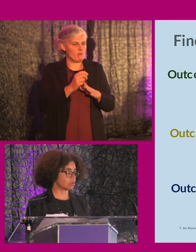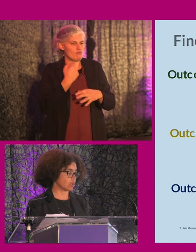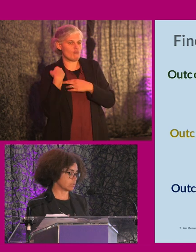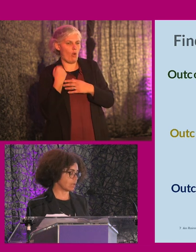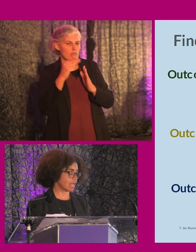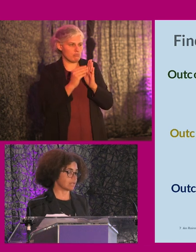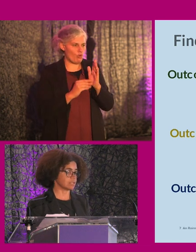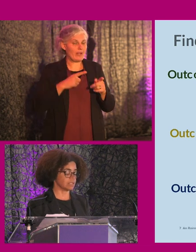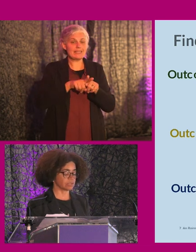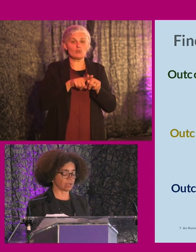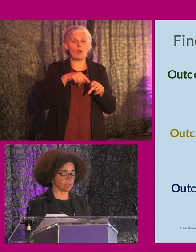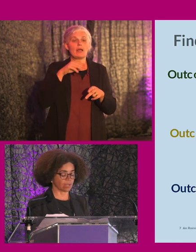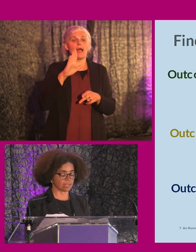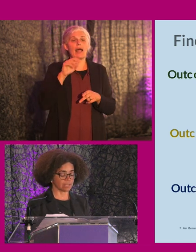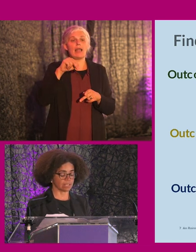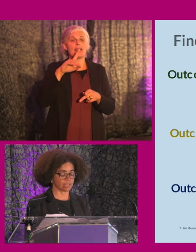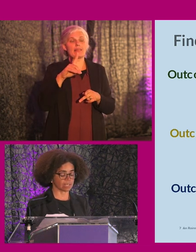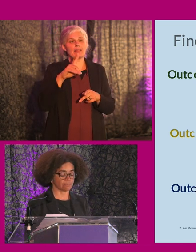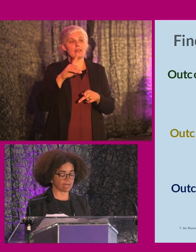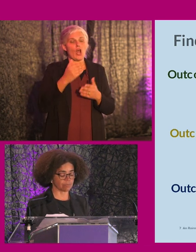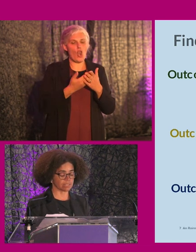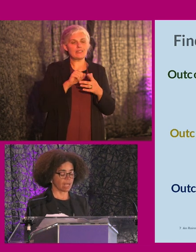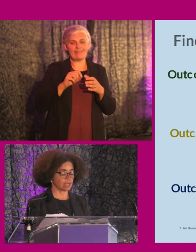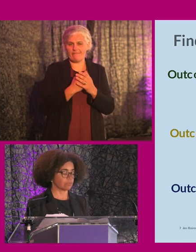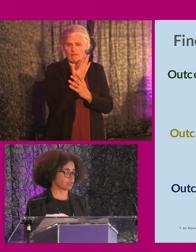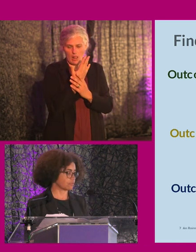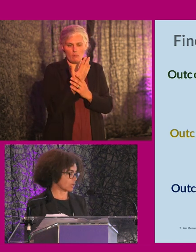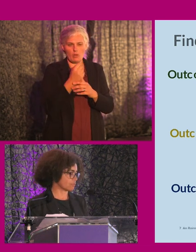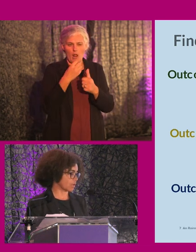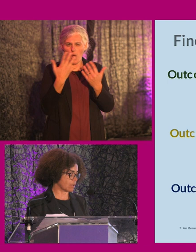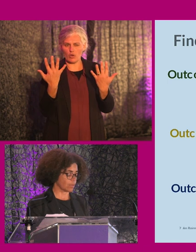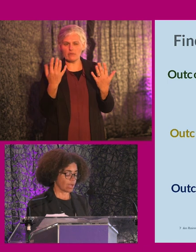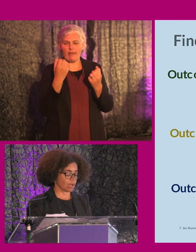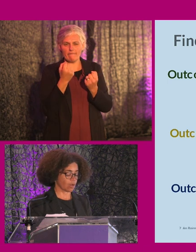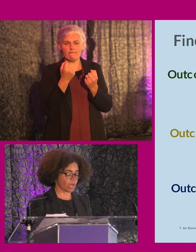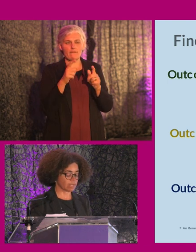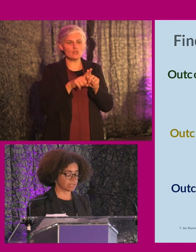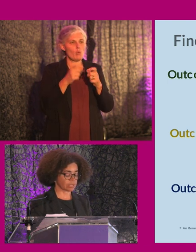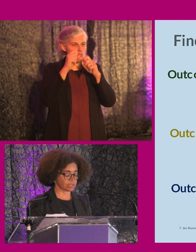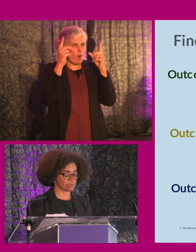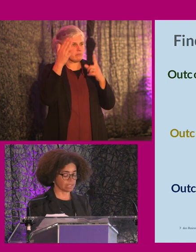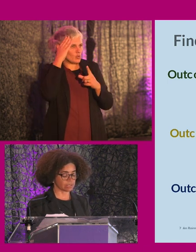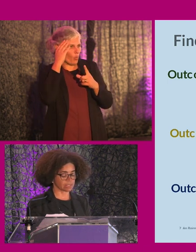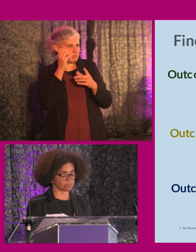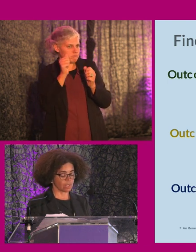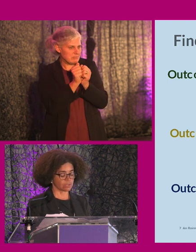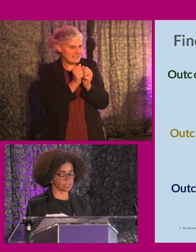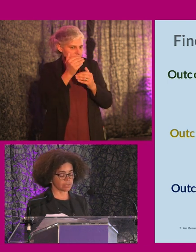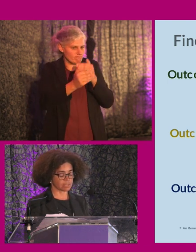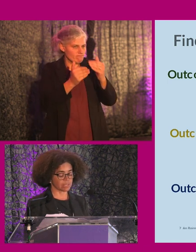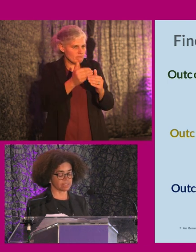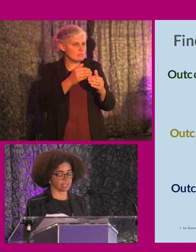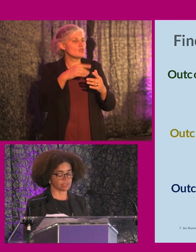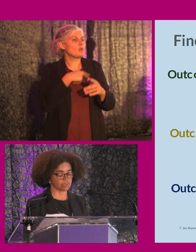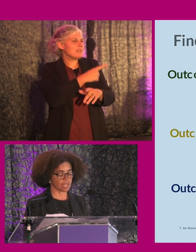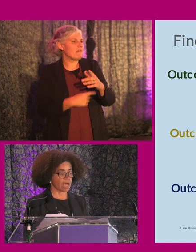also under our L and D's L and D learning and development, a number of, of, awareness sessions linked to disability